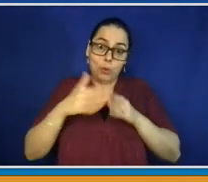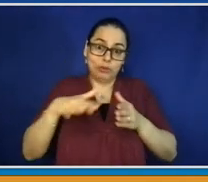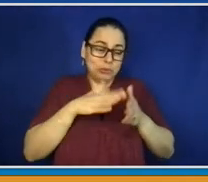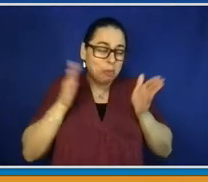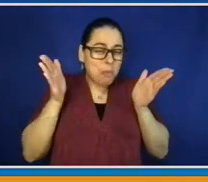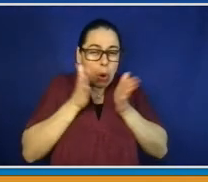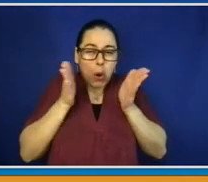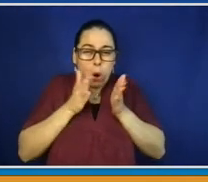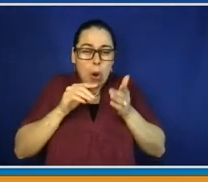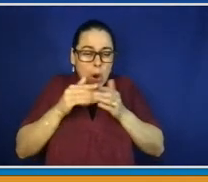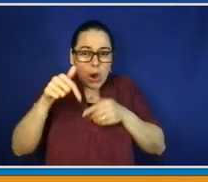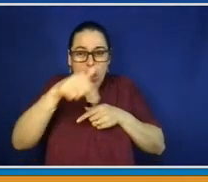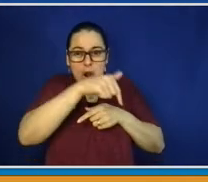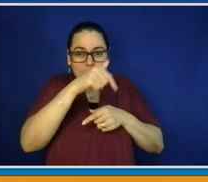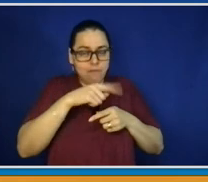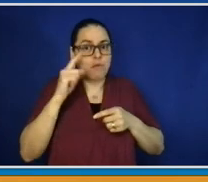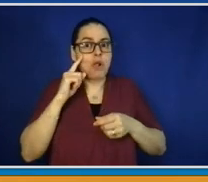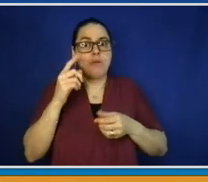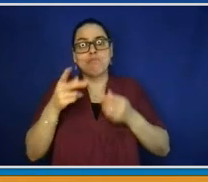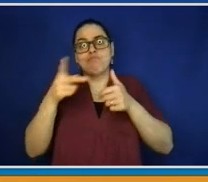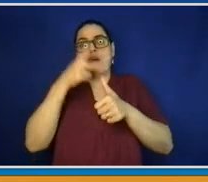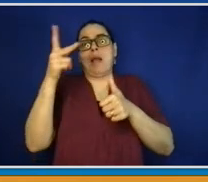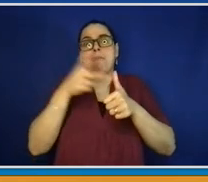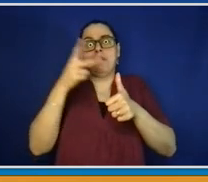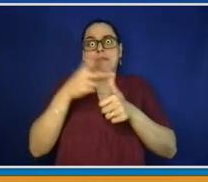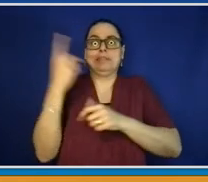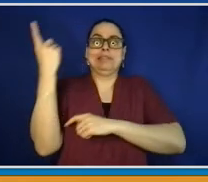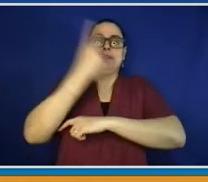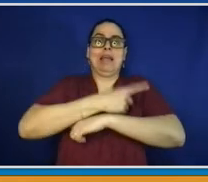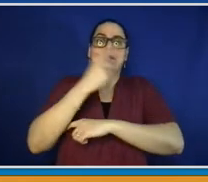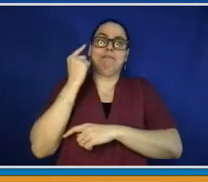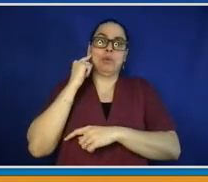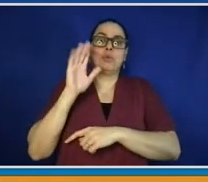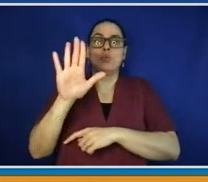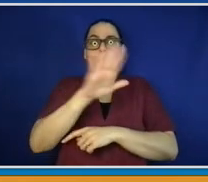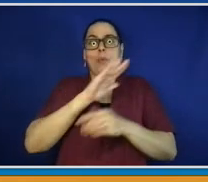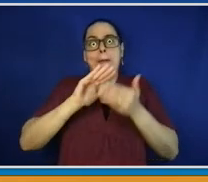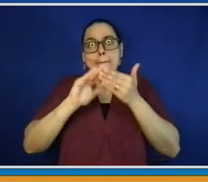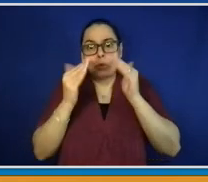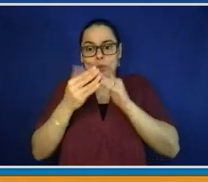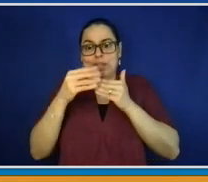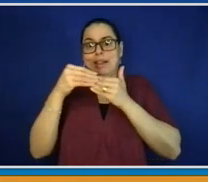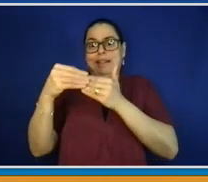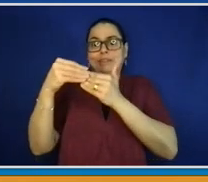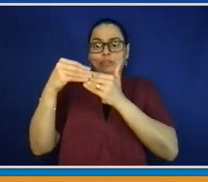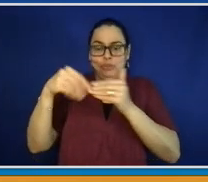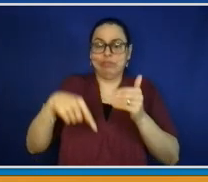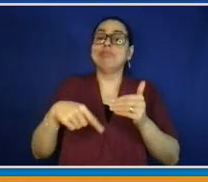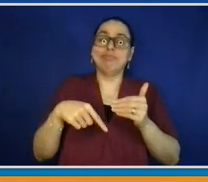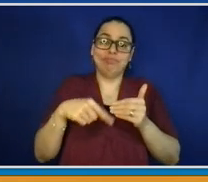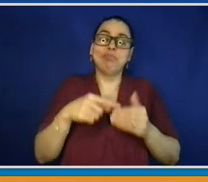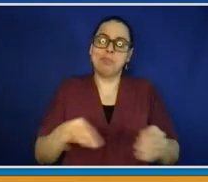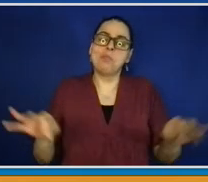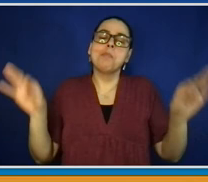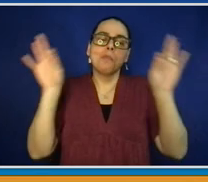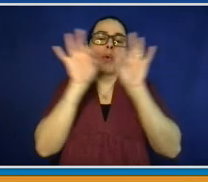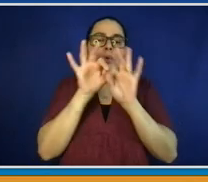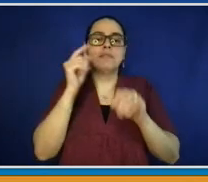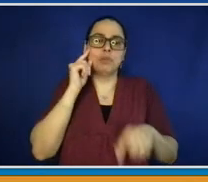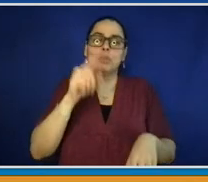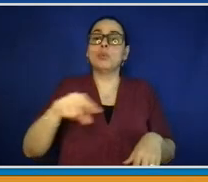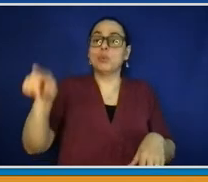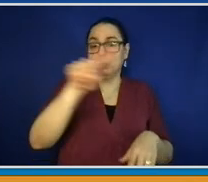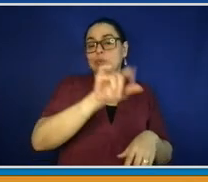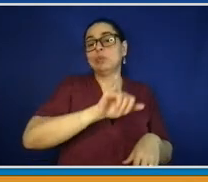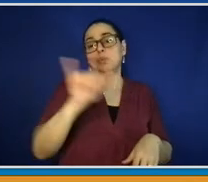who runs in which political parties that will compete in November? New York state's law requires that you must be a